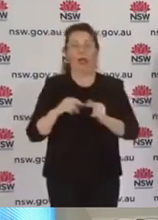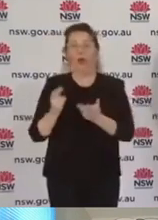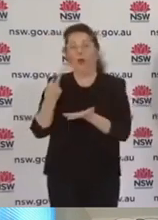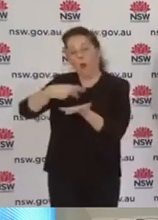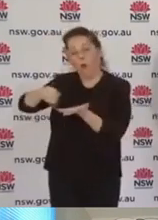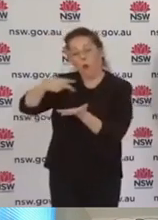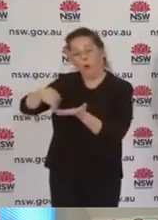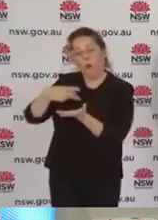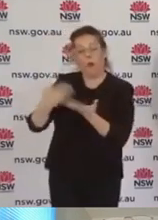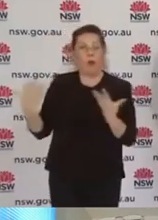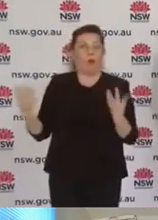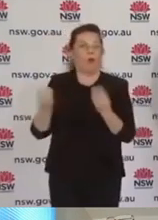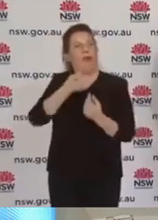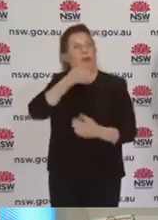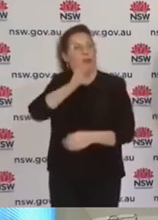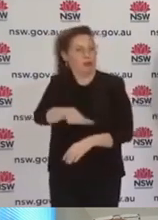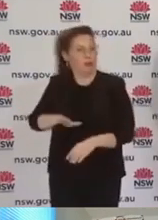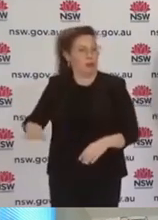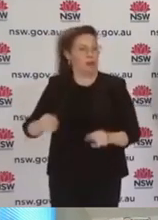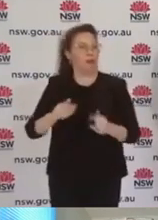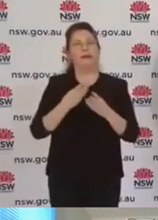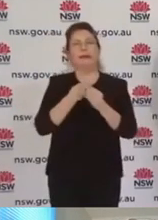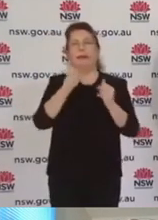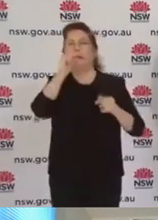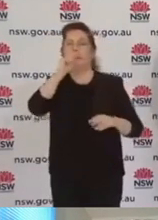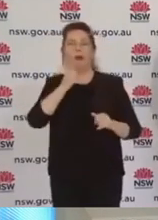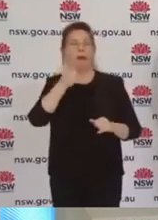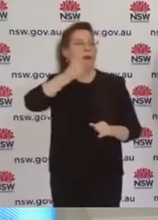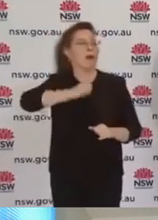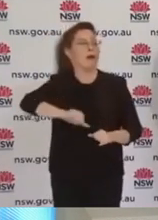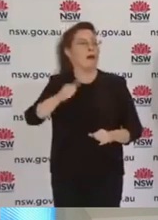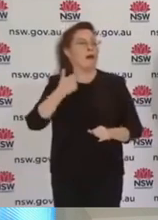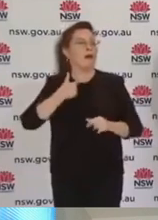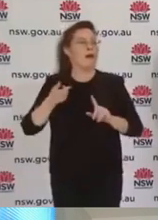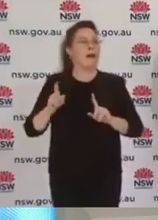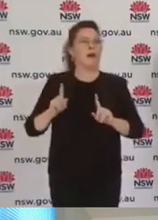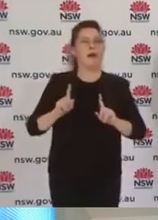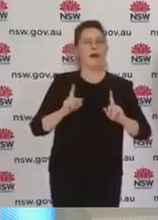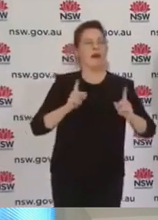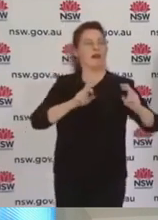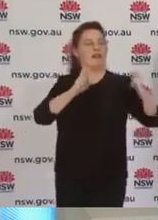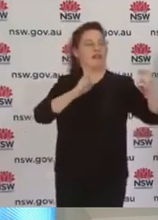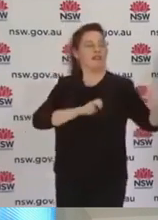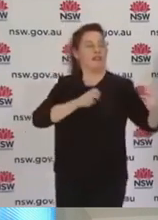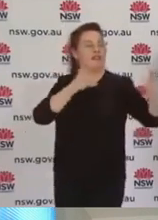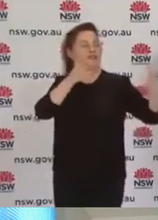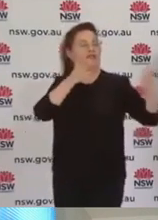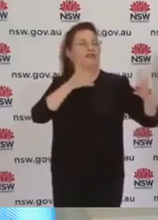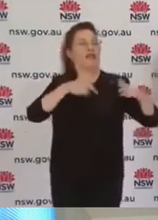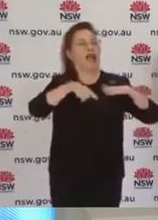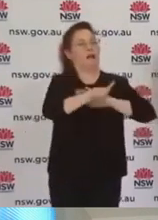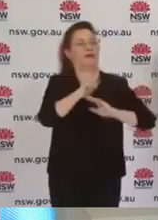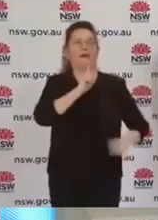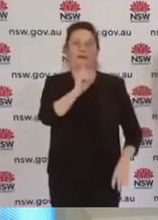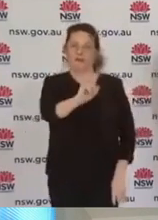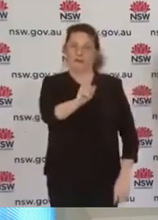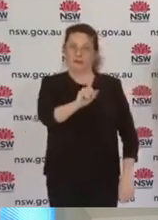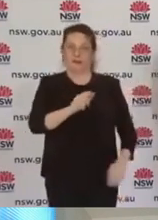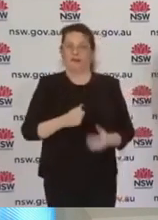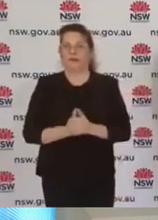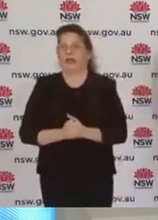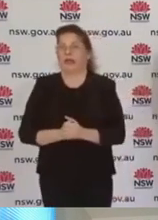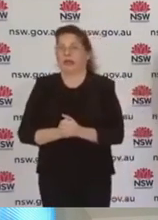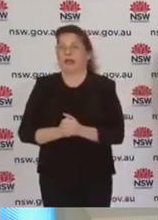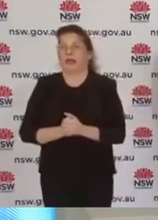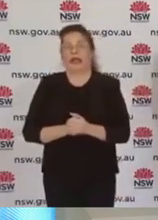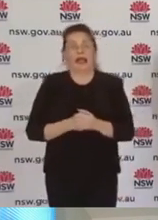rules that were imposed. In affected local government areas, you will need to register your single buddy to make sure that people aren't